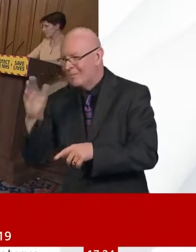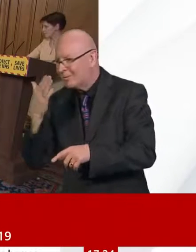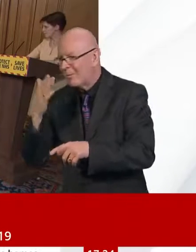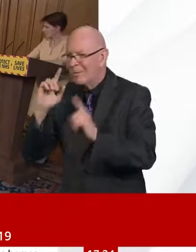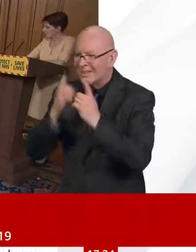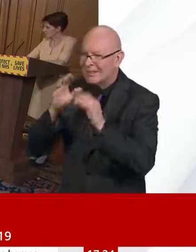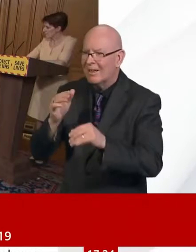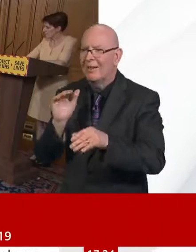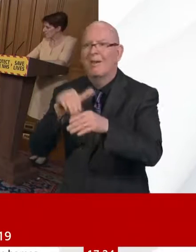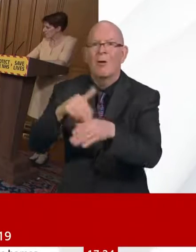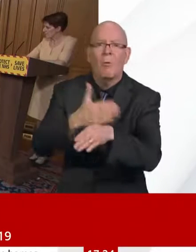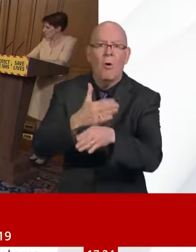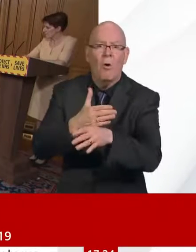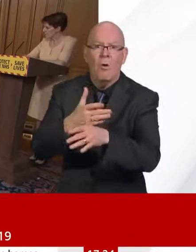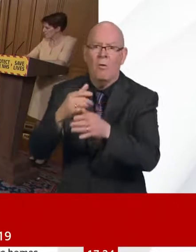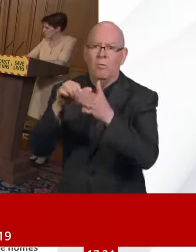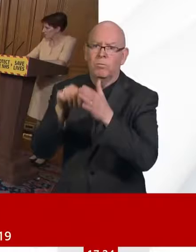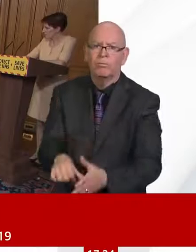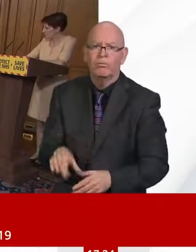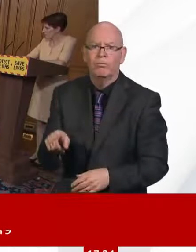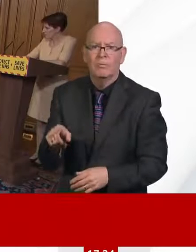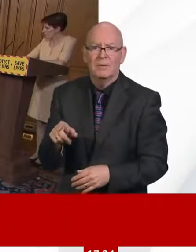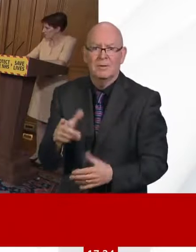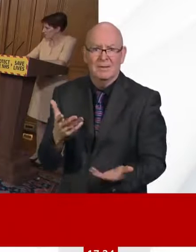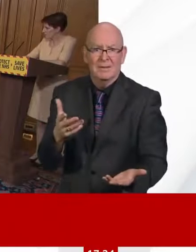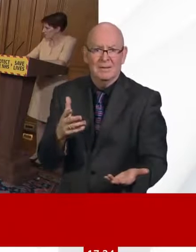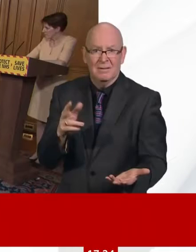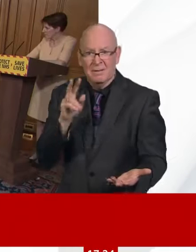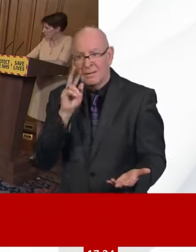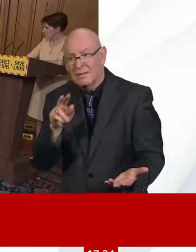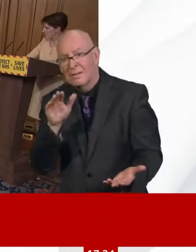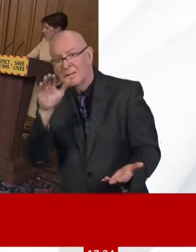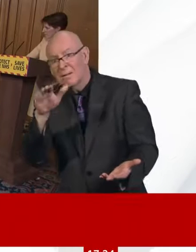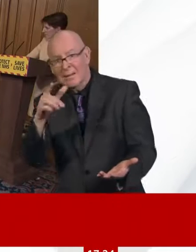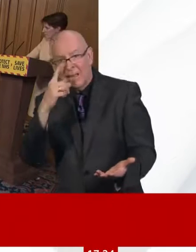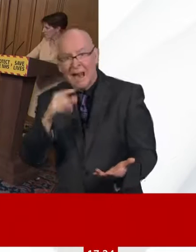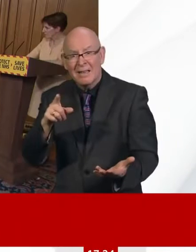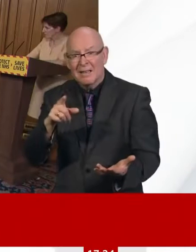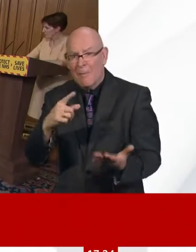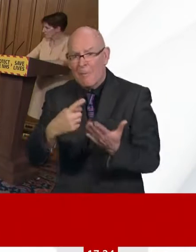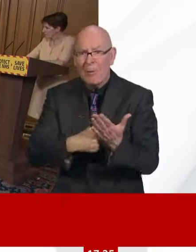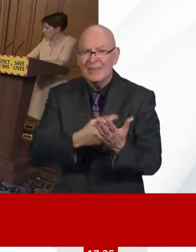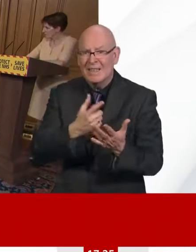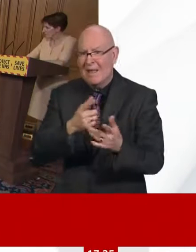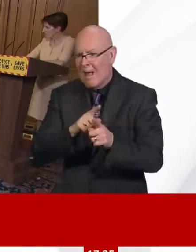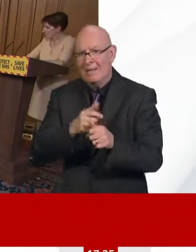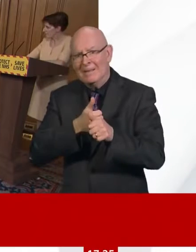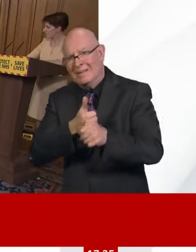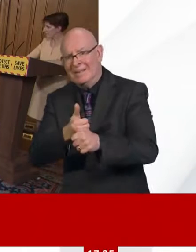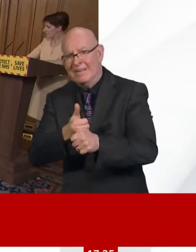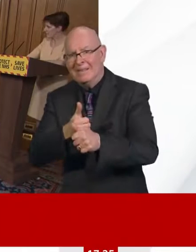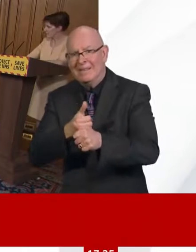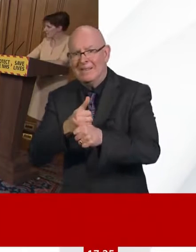the proportion of new cases which are hospital-acquired infections of COVID or acquired in care homes?